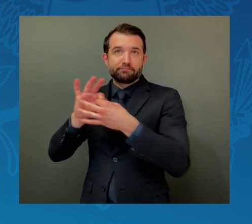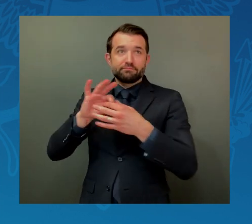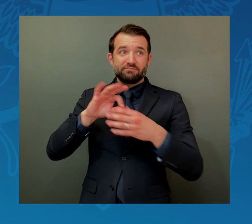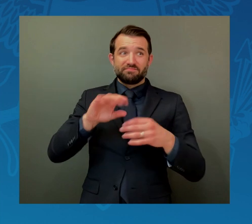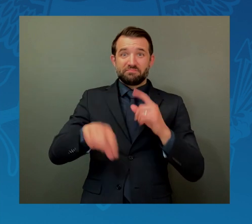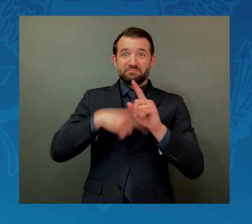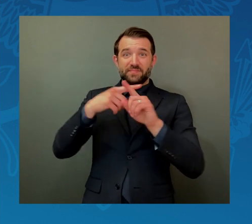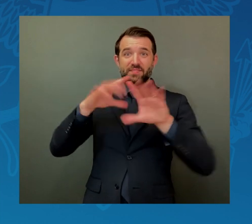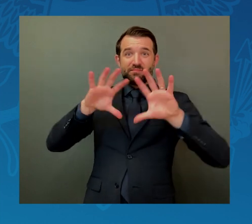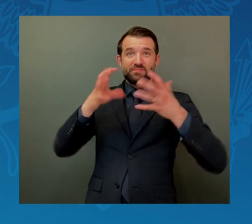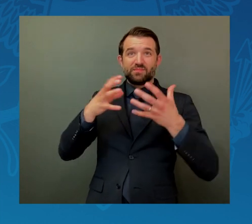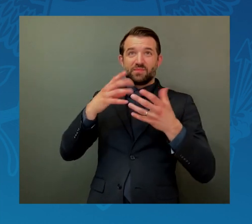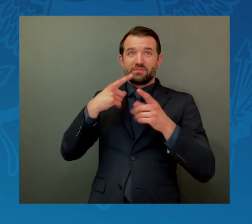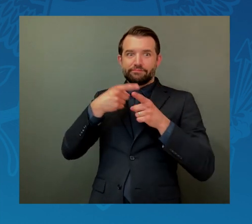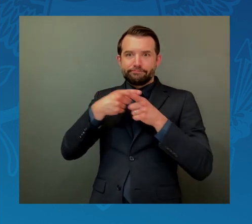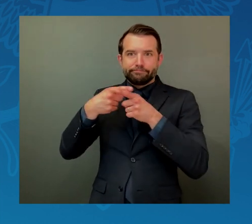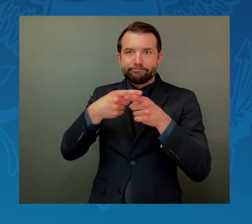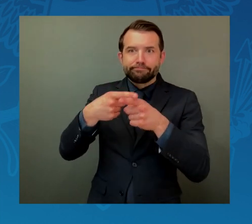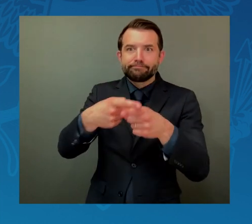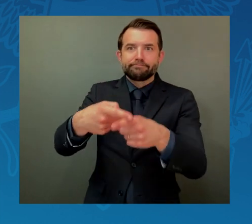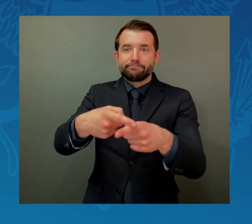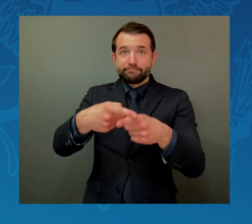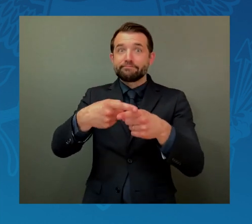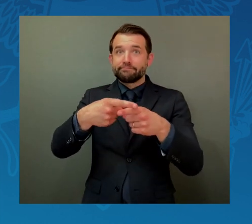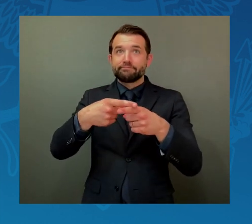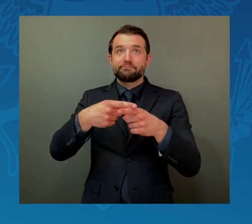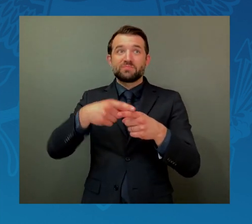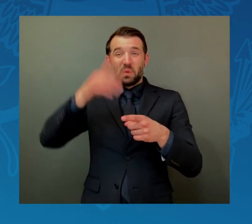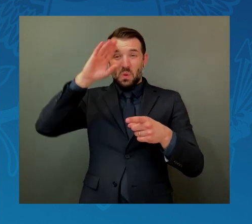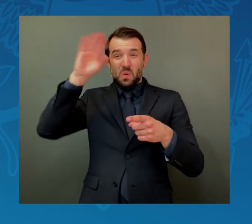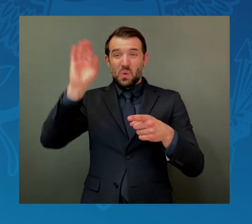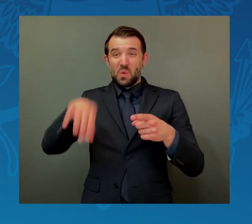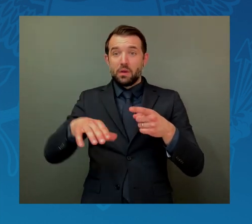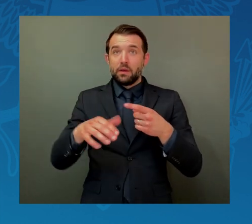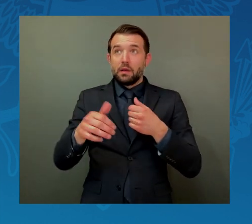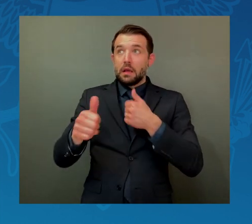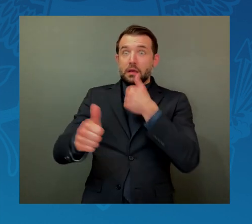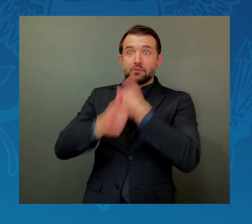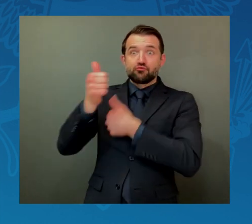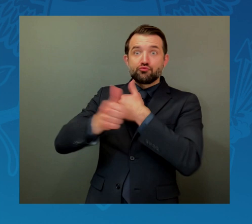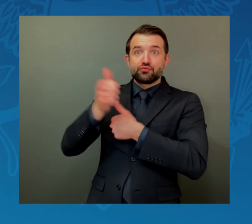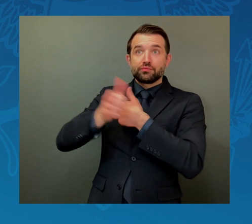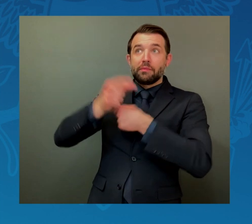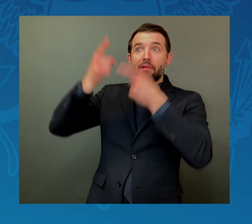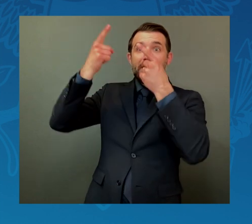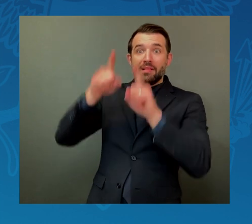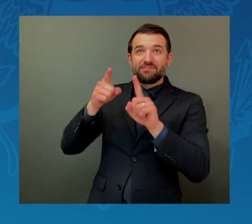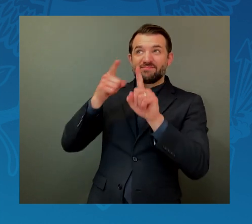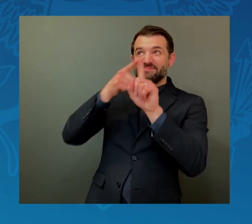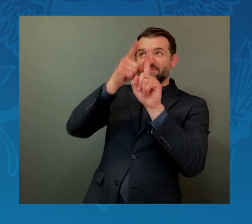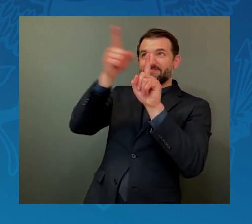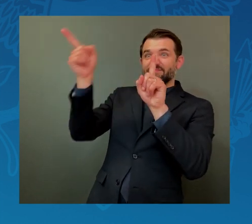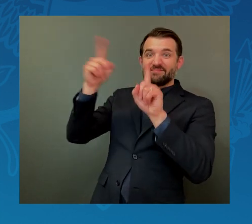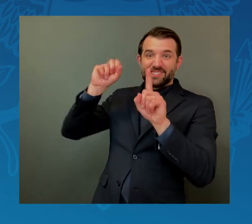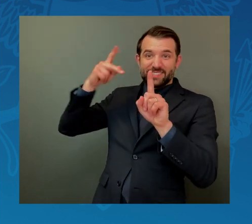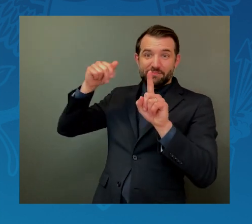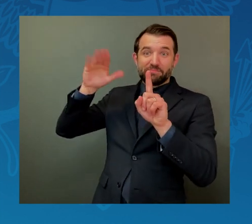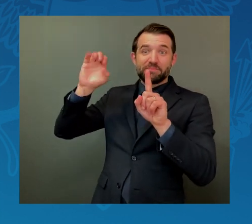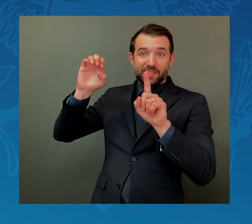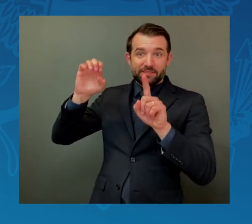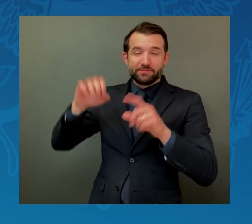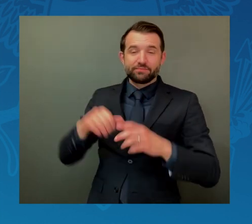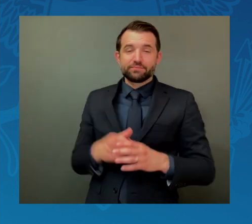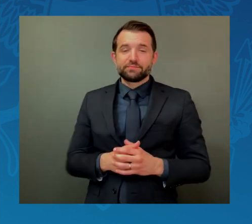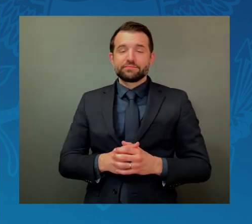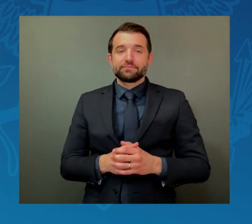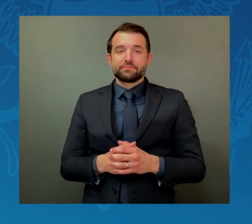we also know the threats we face in space. This is why our administration has